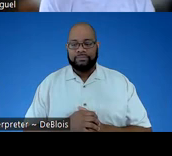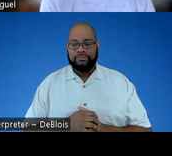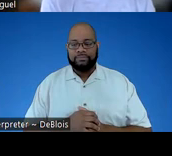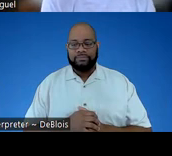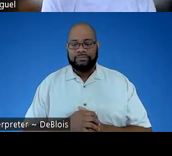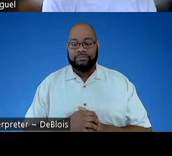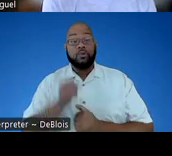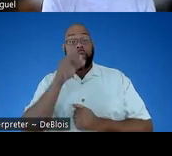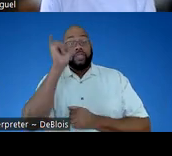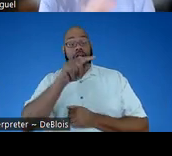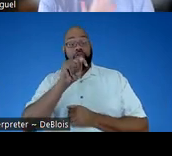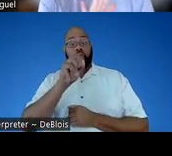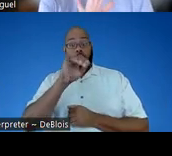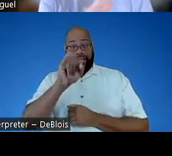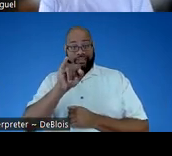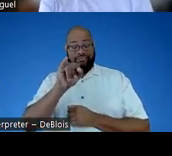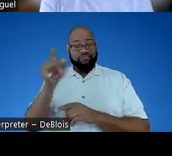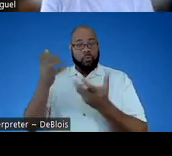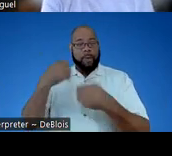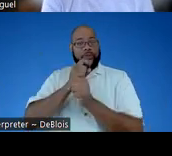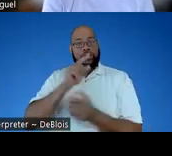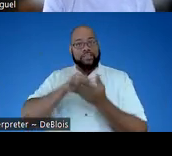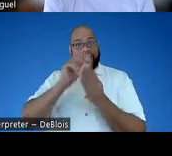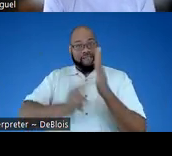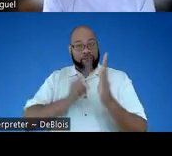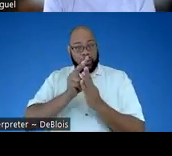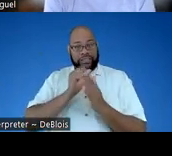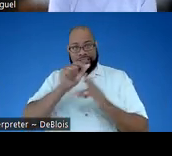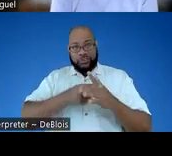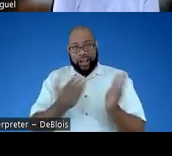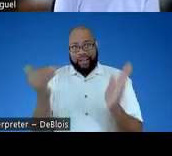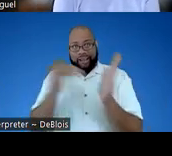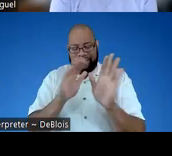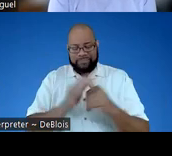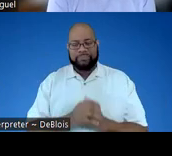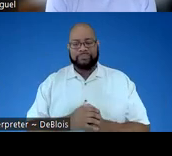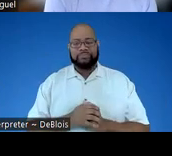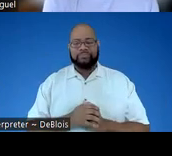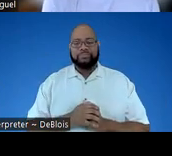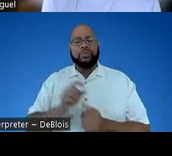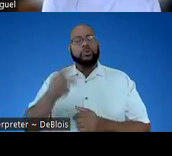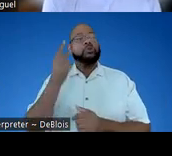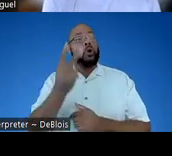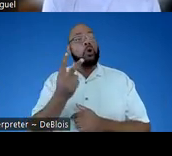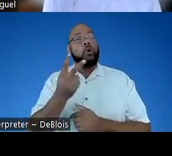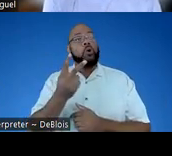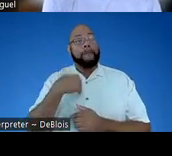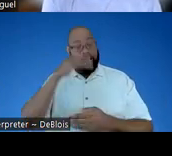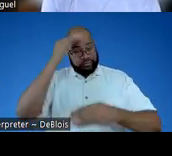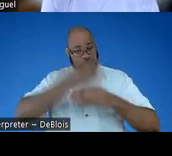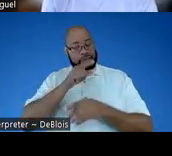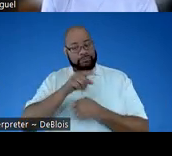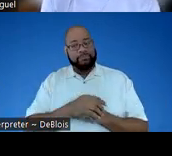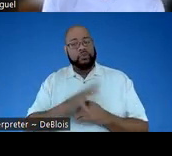So this is Tony. I just wanted to make sure the video didn't start again. Um, so you saw there my son, um,